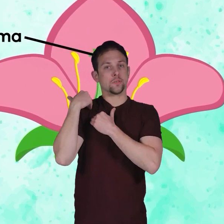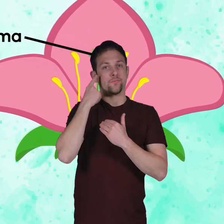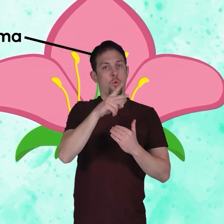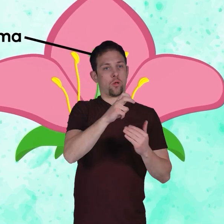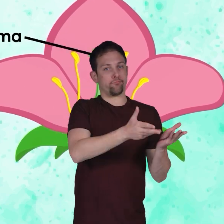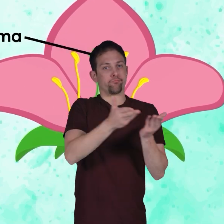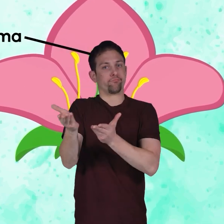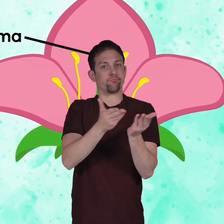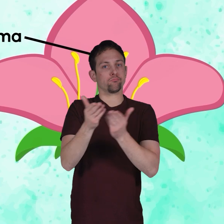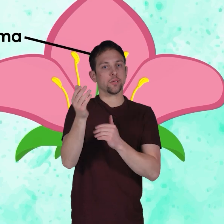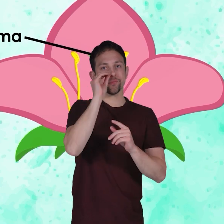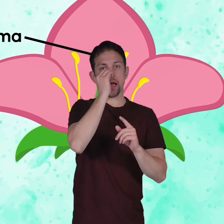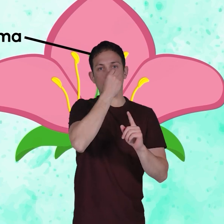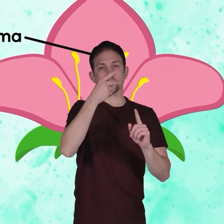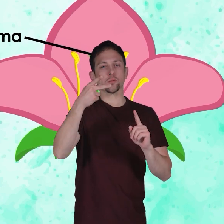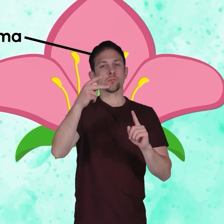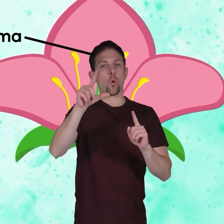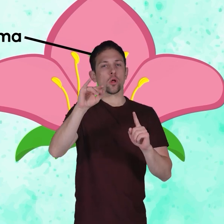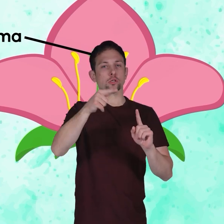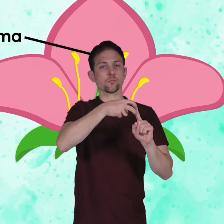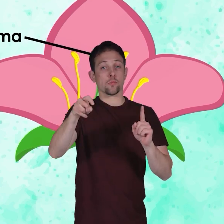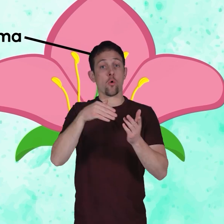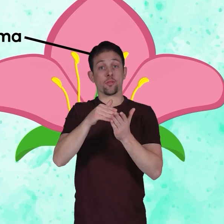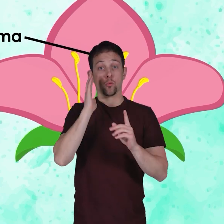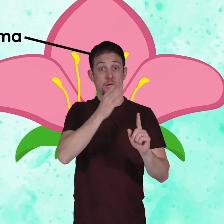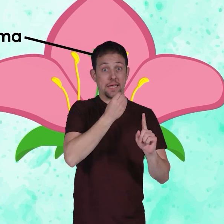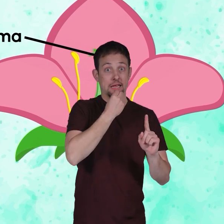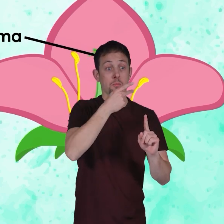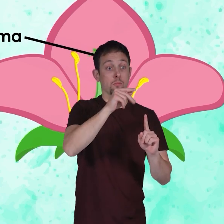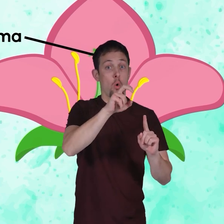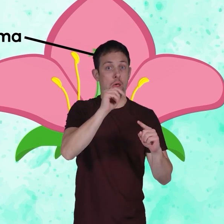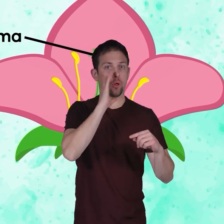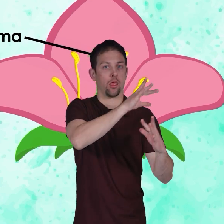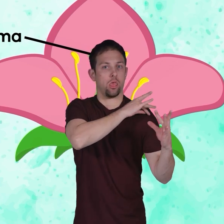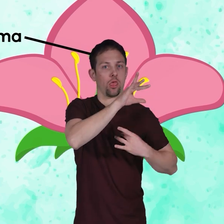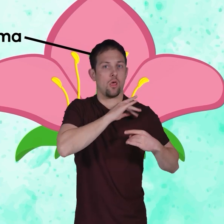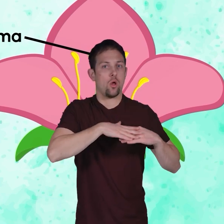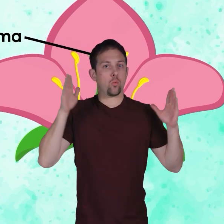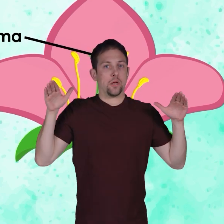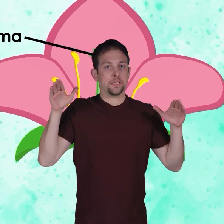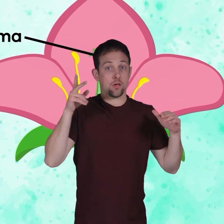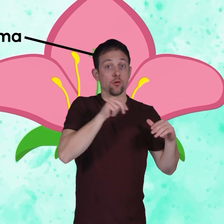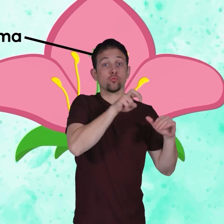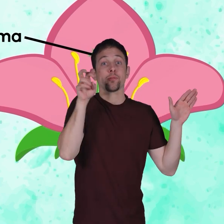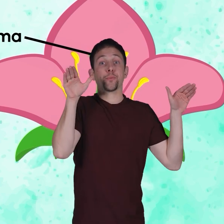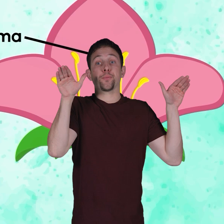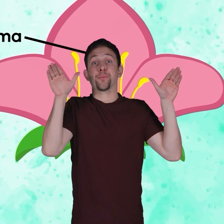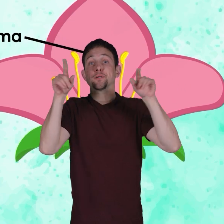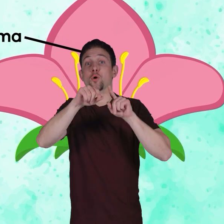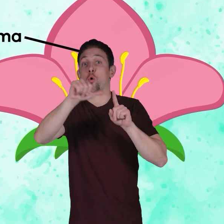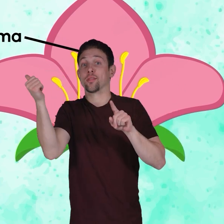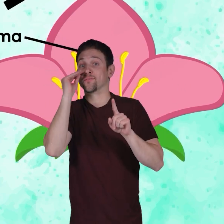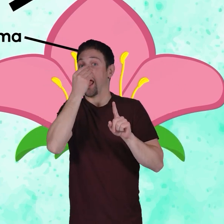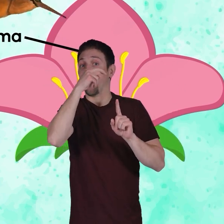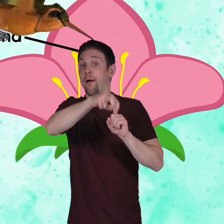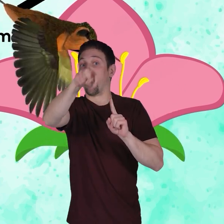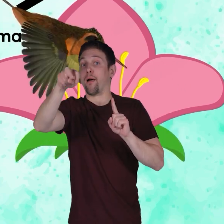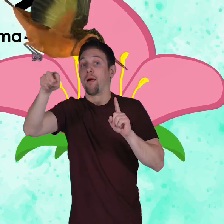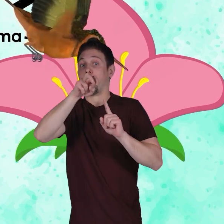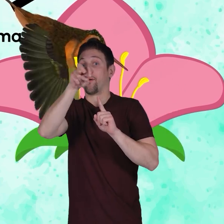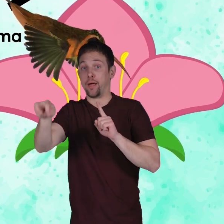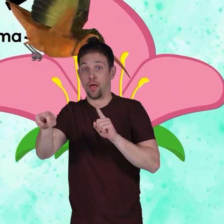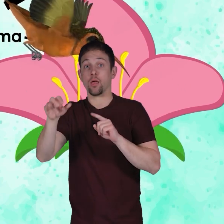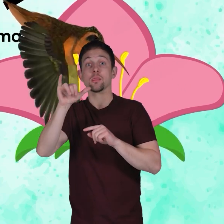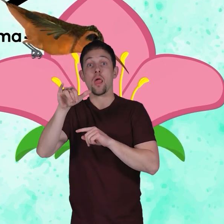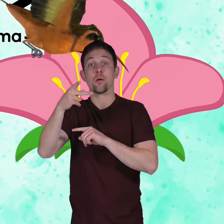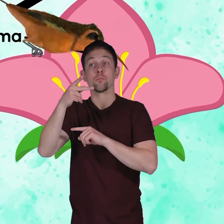pollinating flowers. As they eat, pollen often falls onto their wings. And since they travel from flower to flower all day, they can